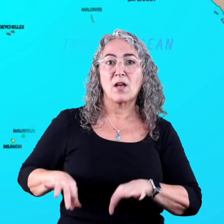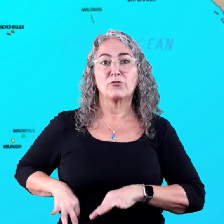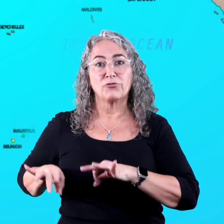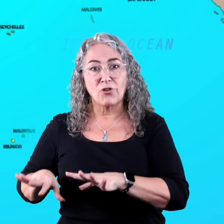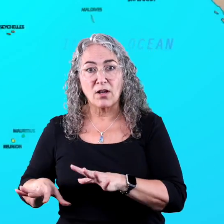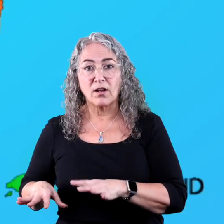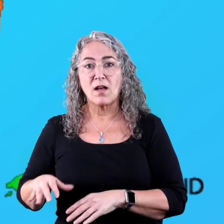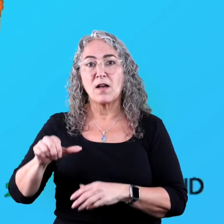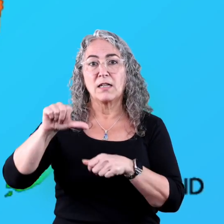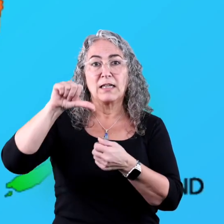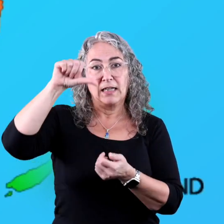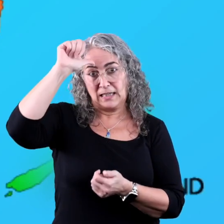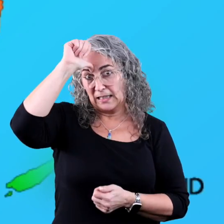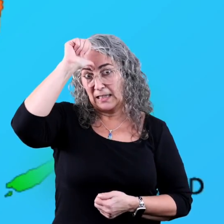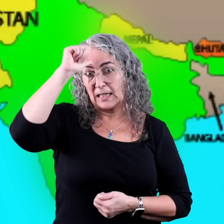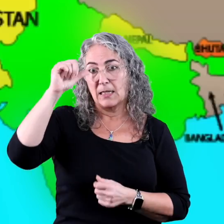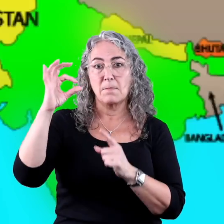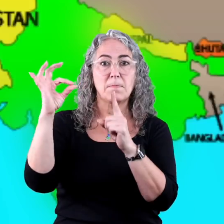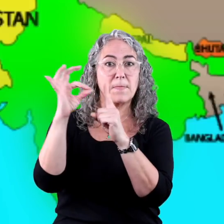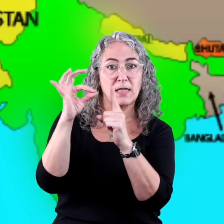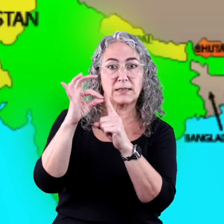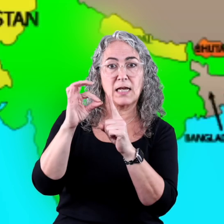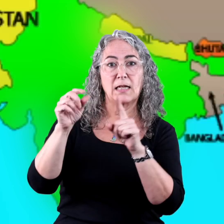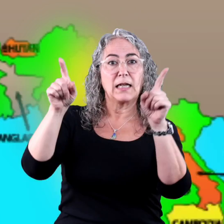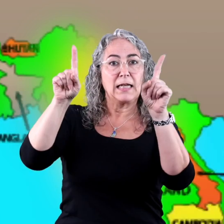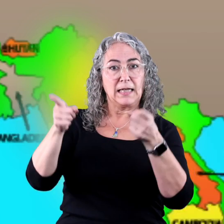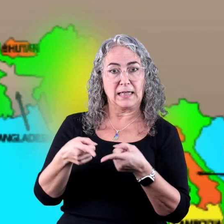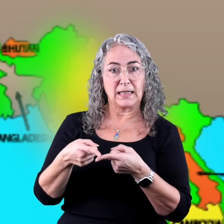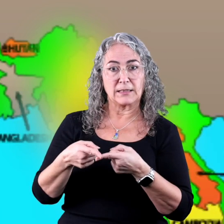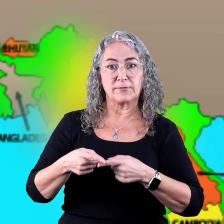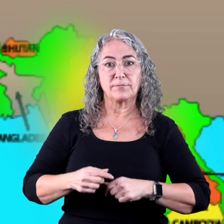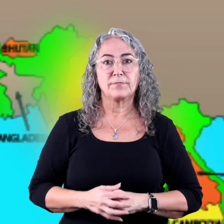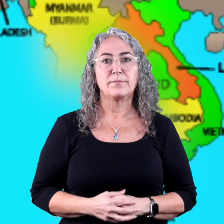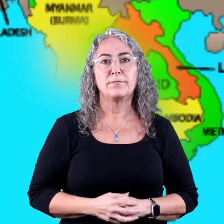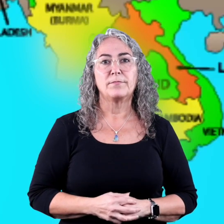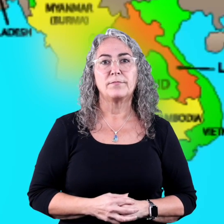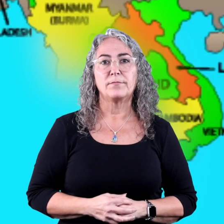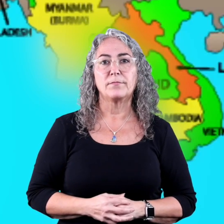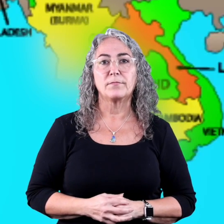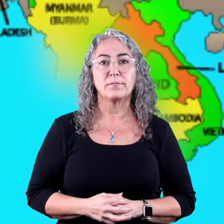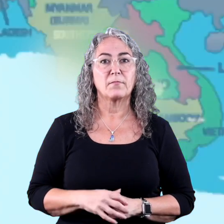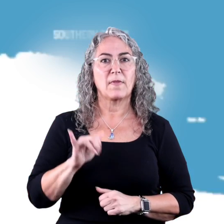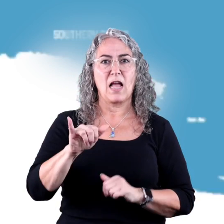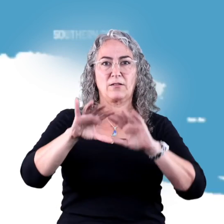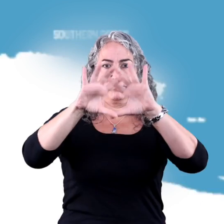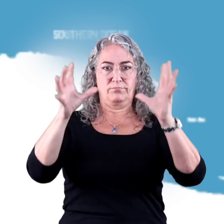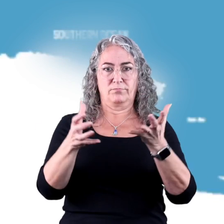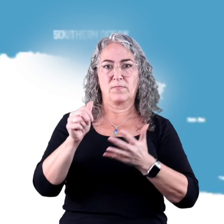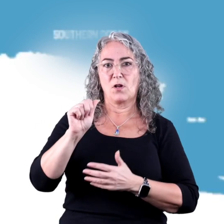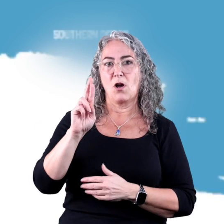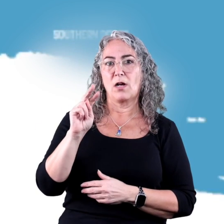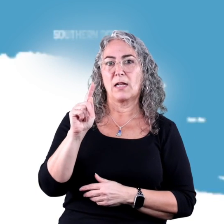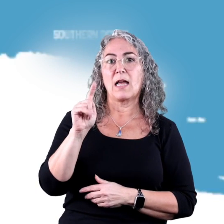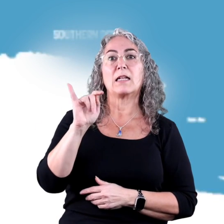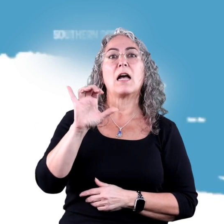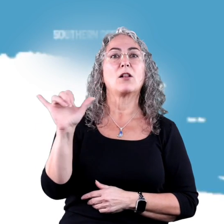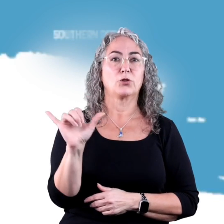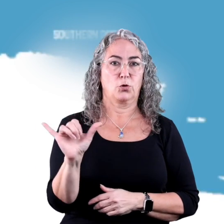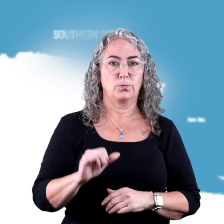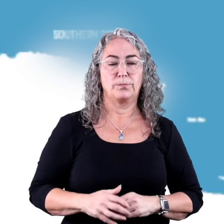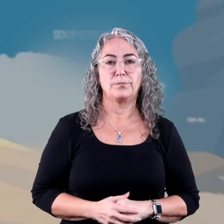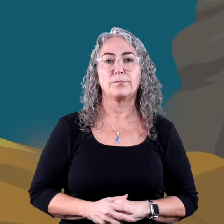Africa, Australia, Iran, Pakistan, and India as well as Antarctica.